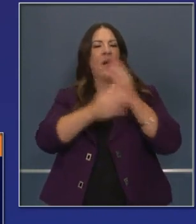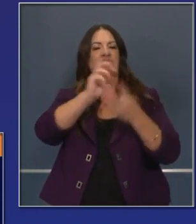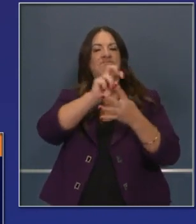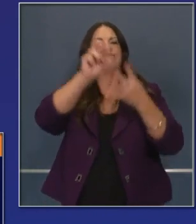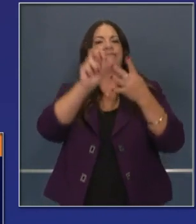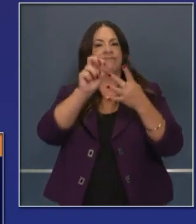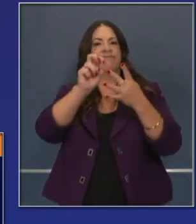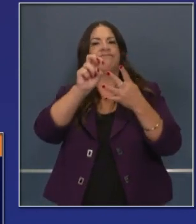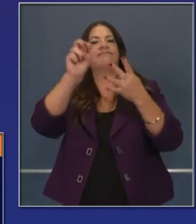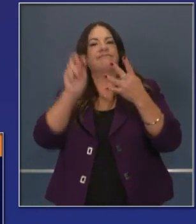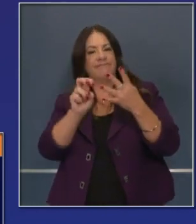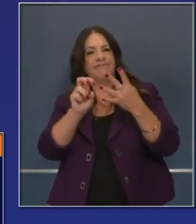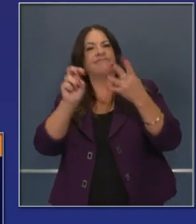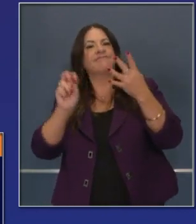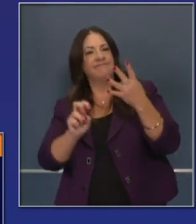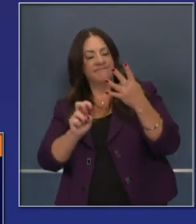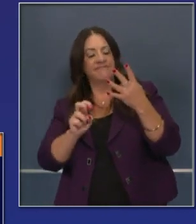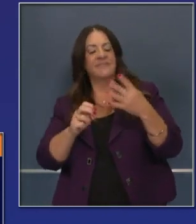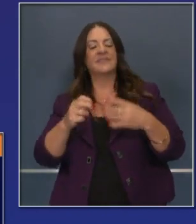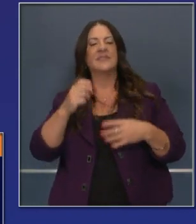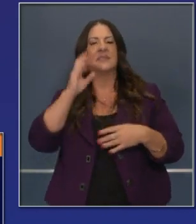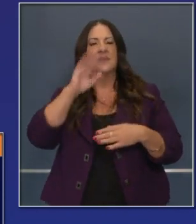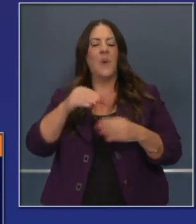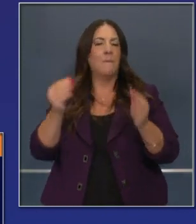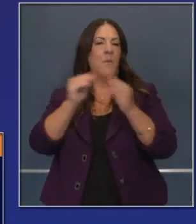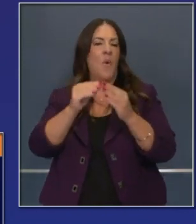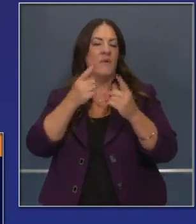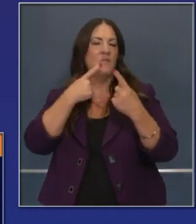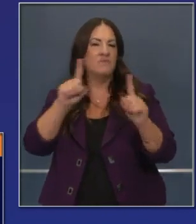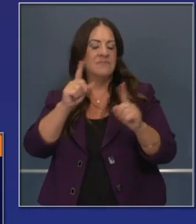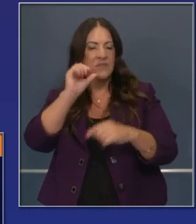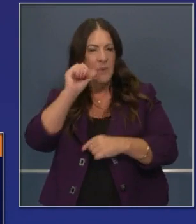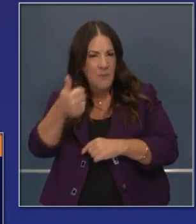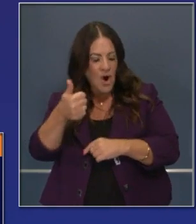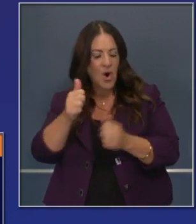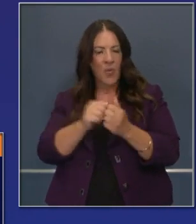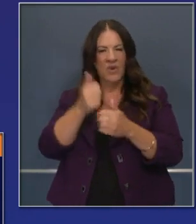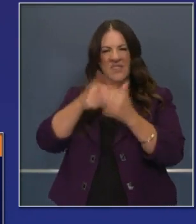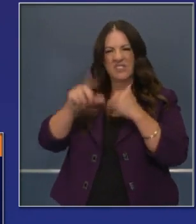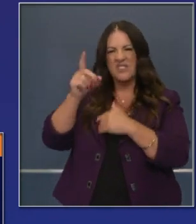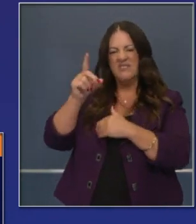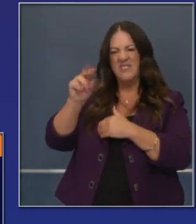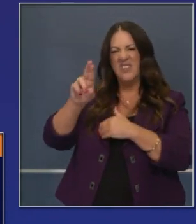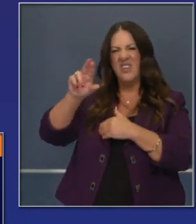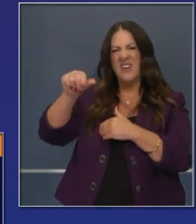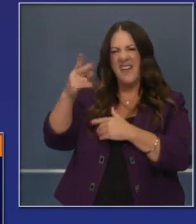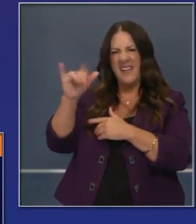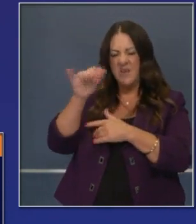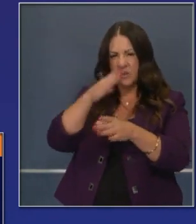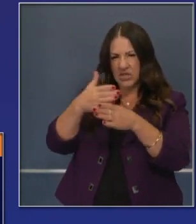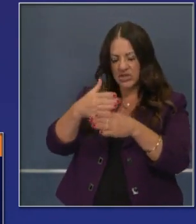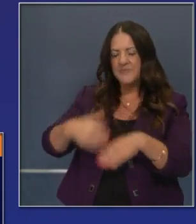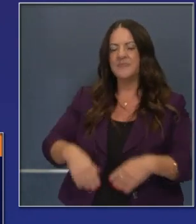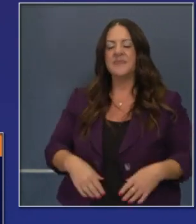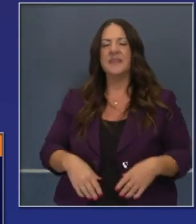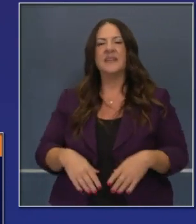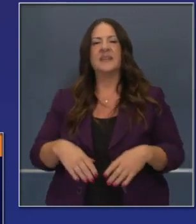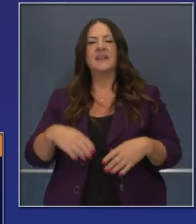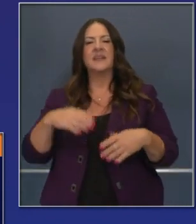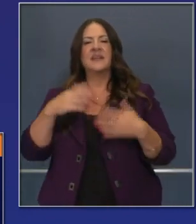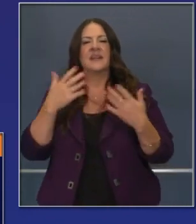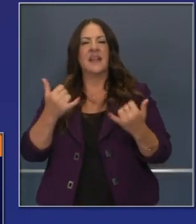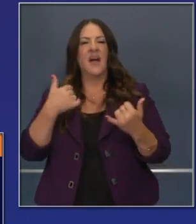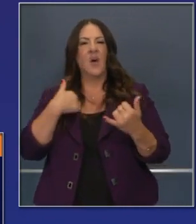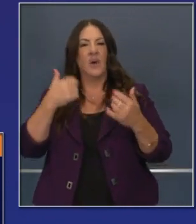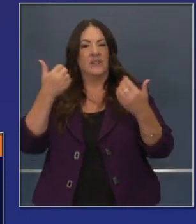anticipate some more counties tomorrow moving into yellow tiered status. So again, as we move away from